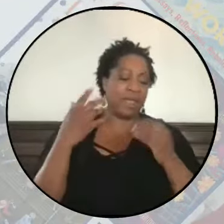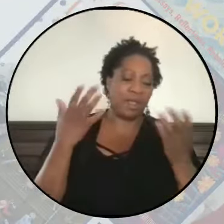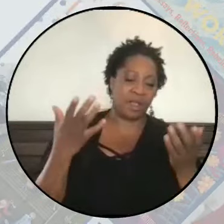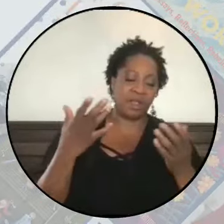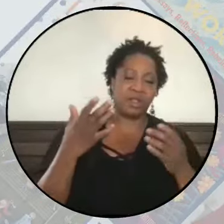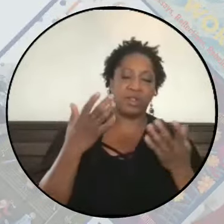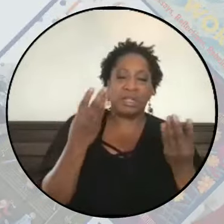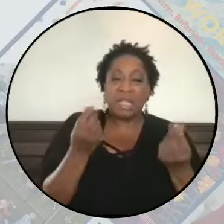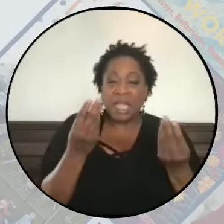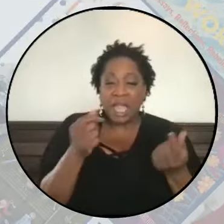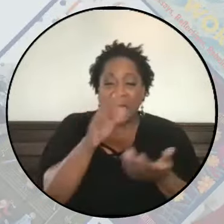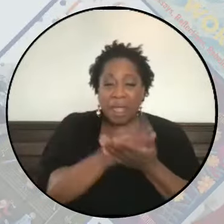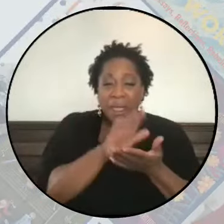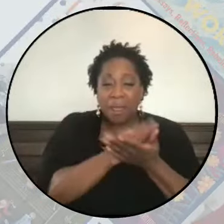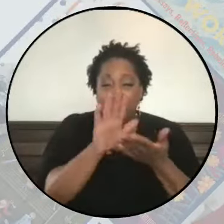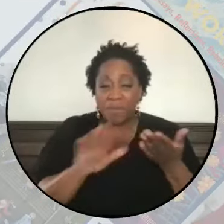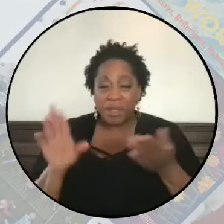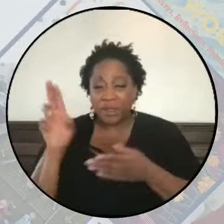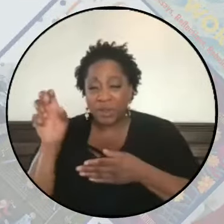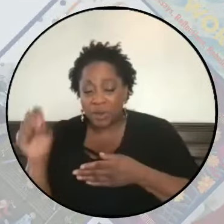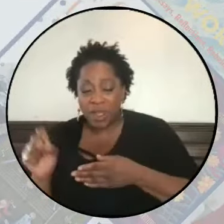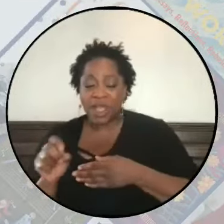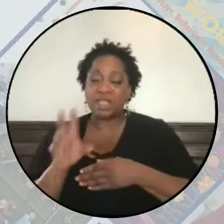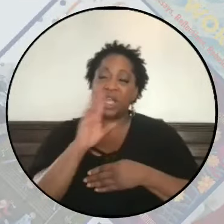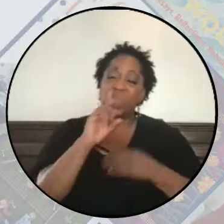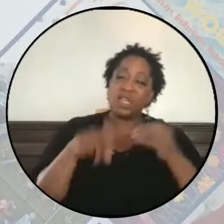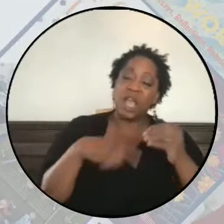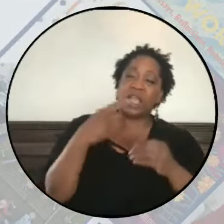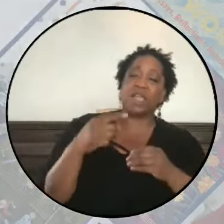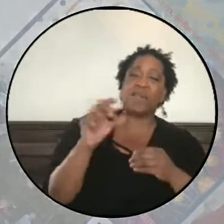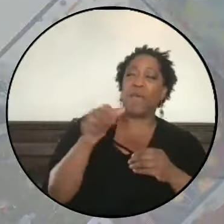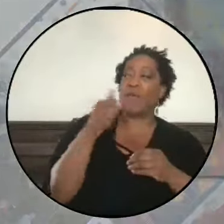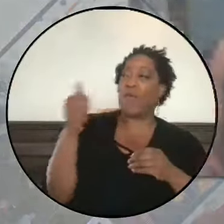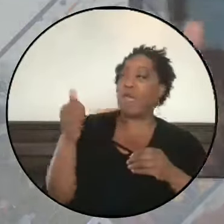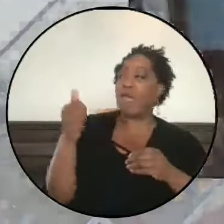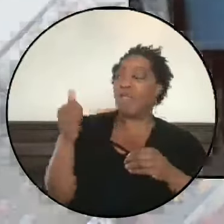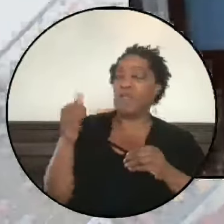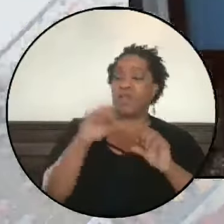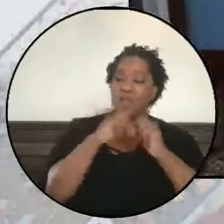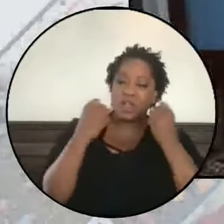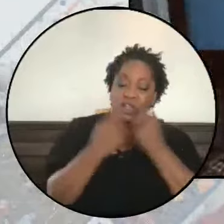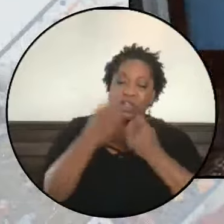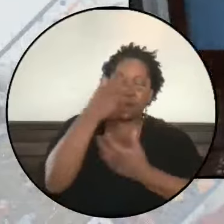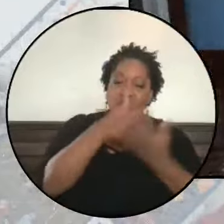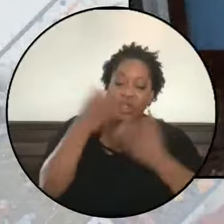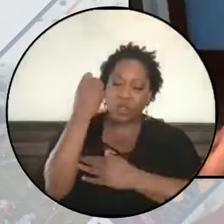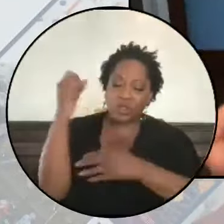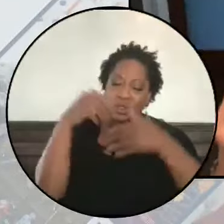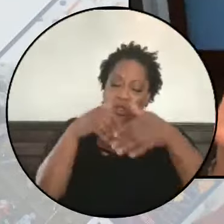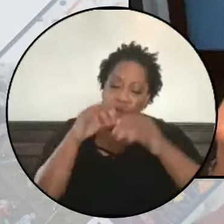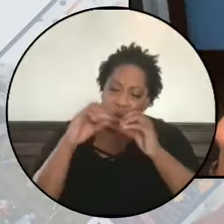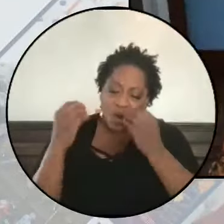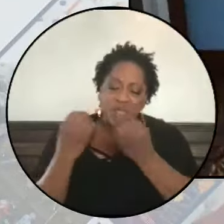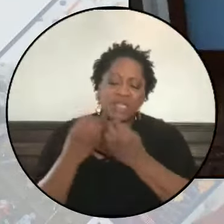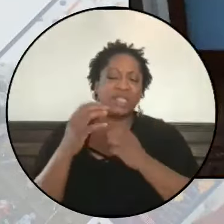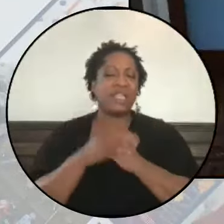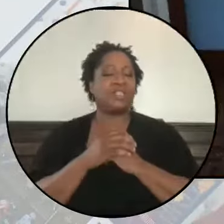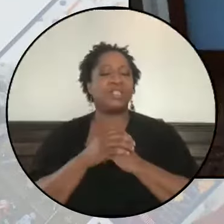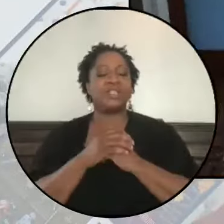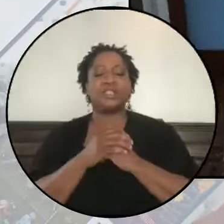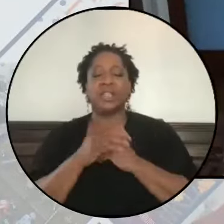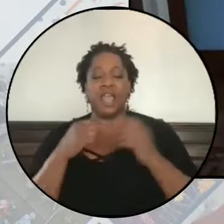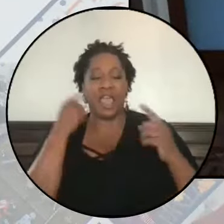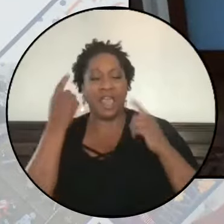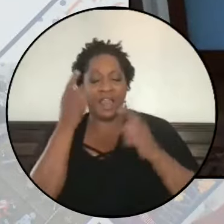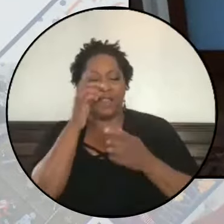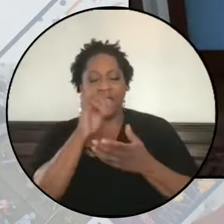campuses or whether we're talking about in other, you know, social movement organizations. and, you